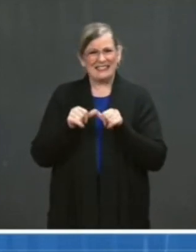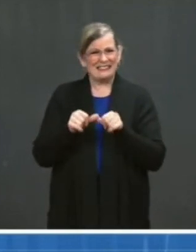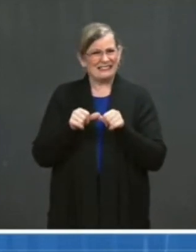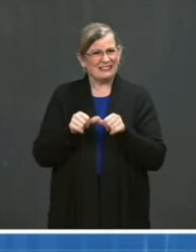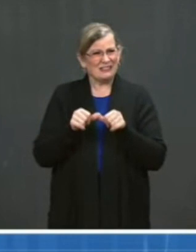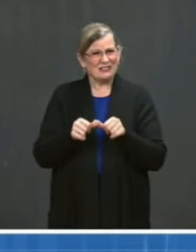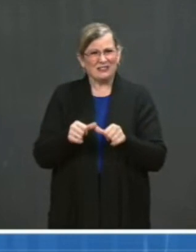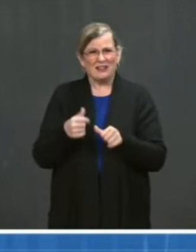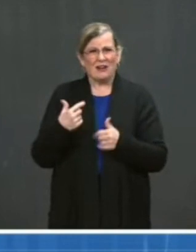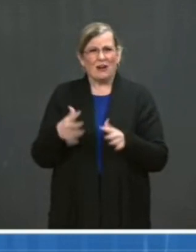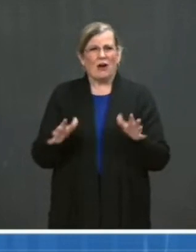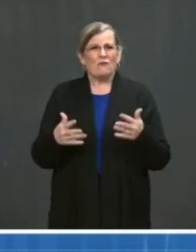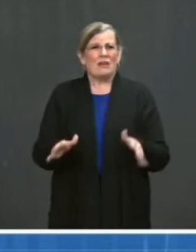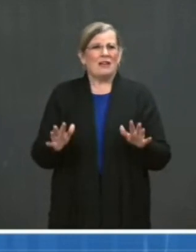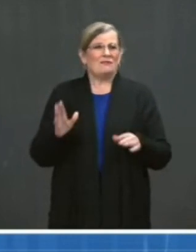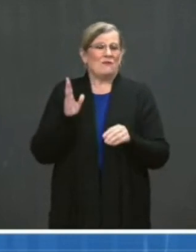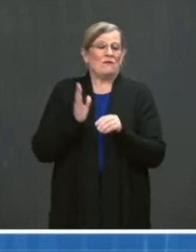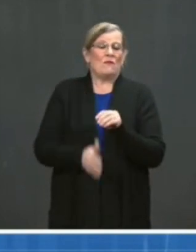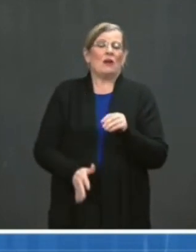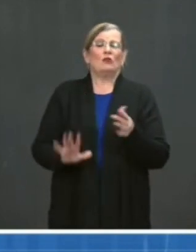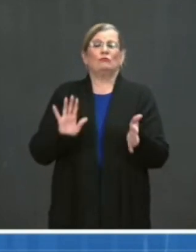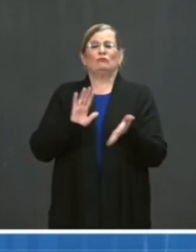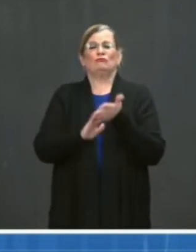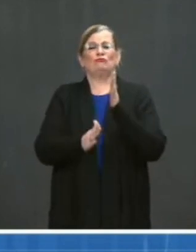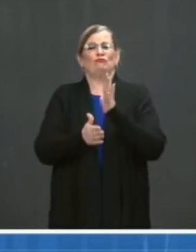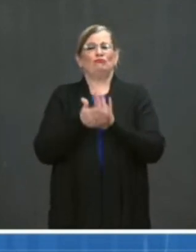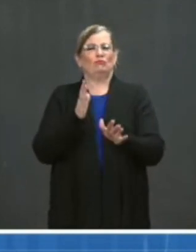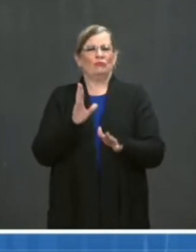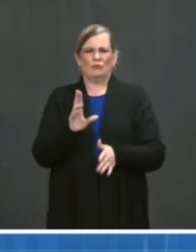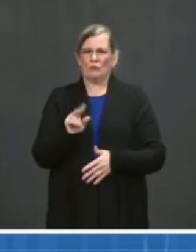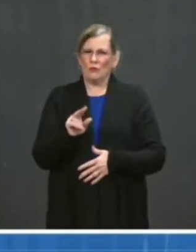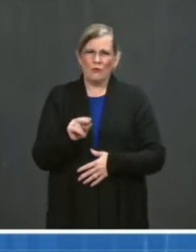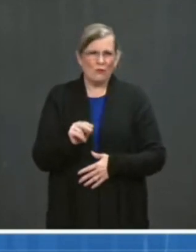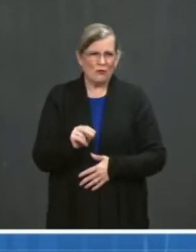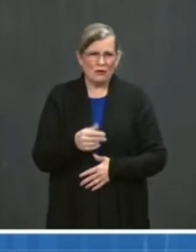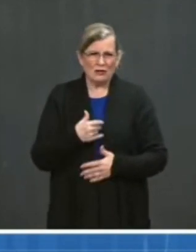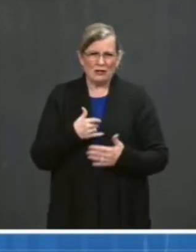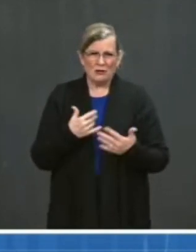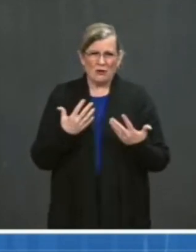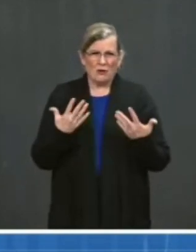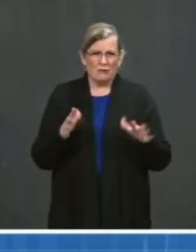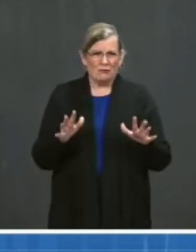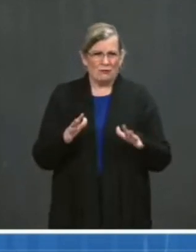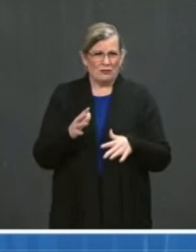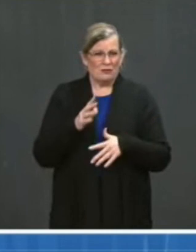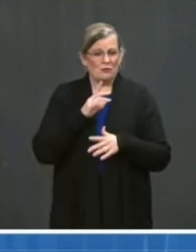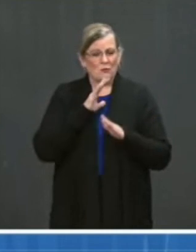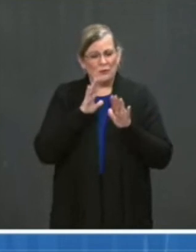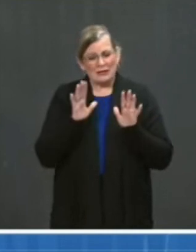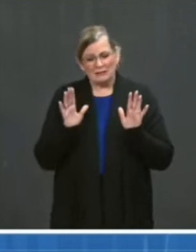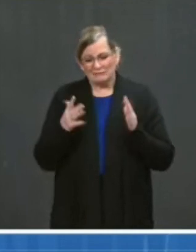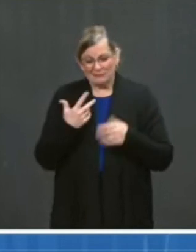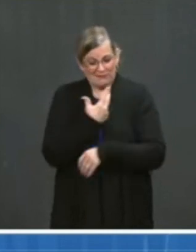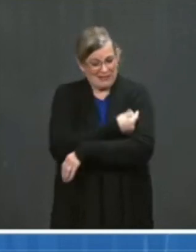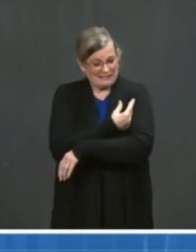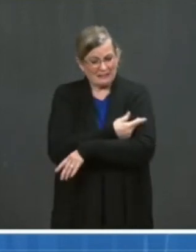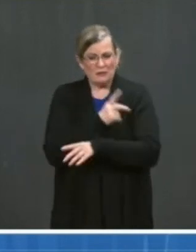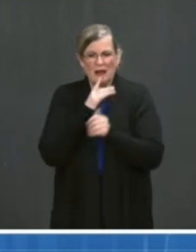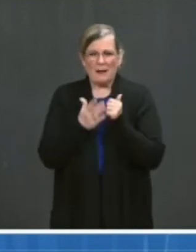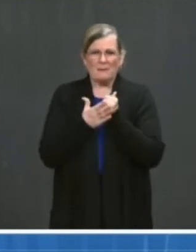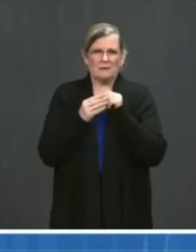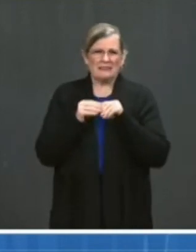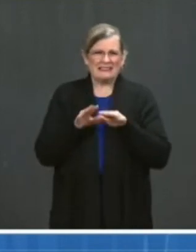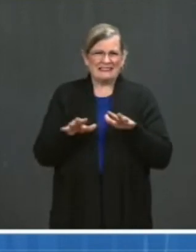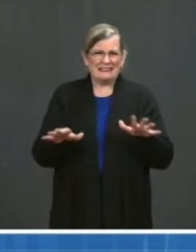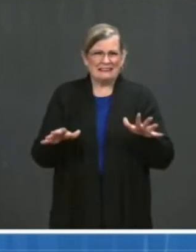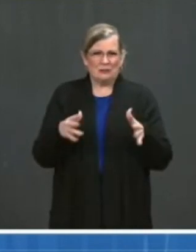vaccinating record numbers of people, we have many more people to get vaccinated. And we are seeing cases rise.